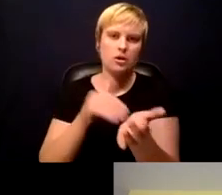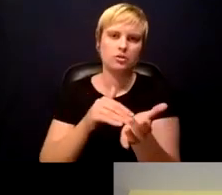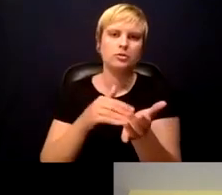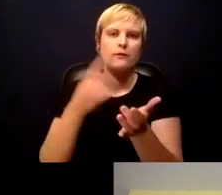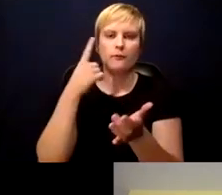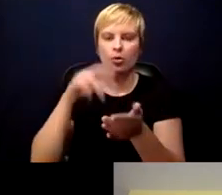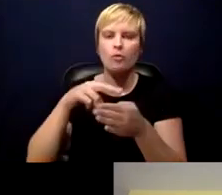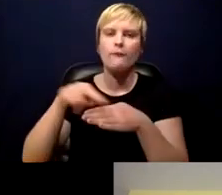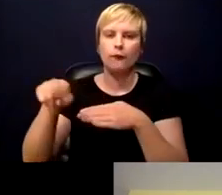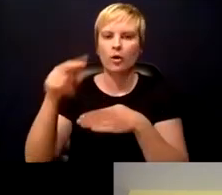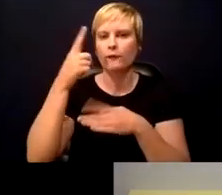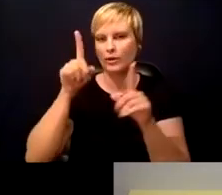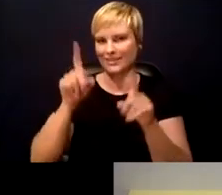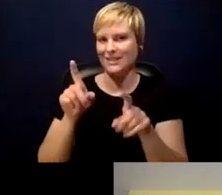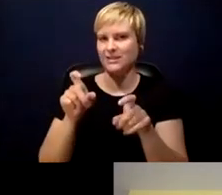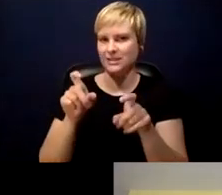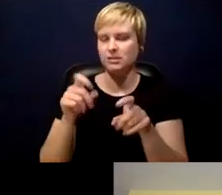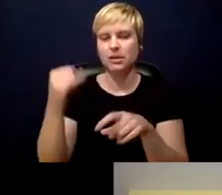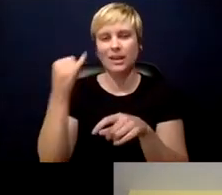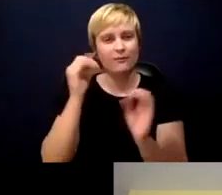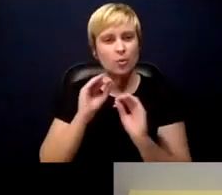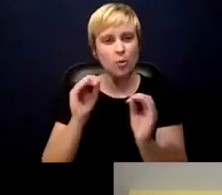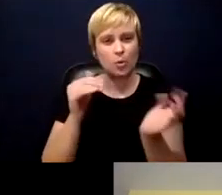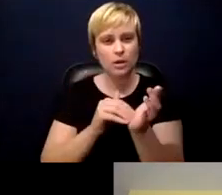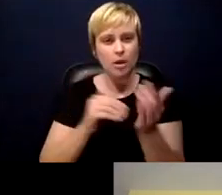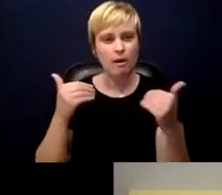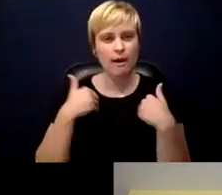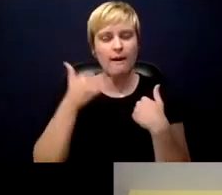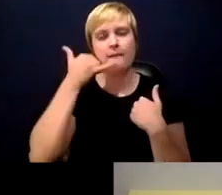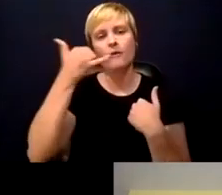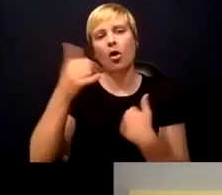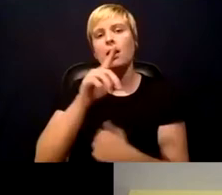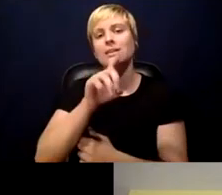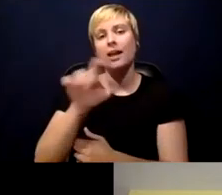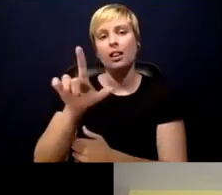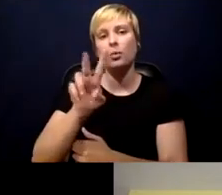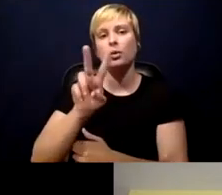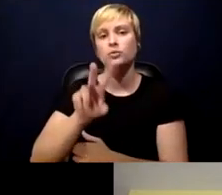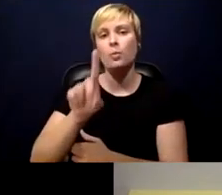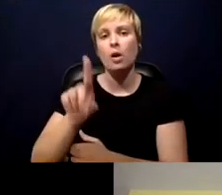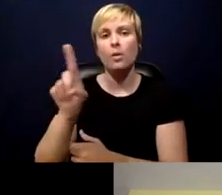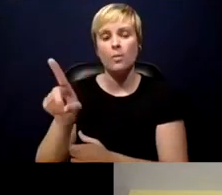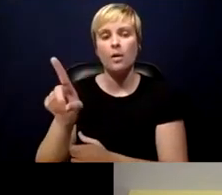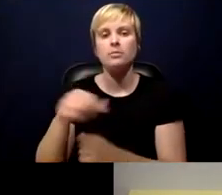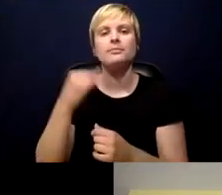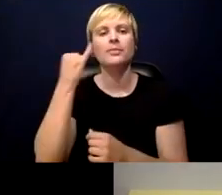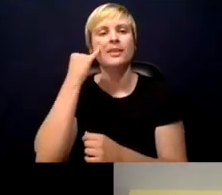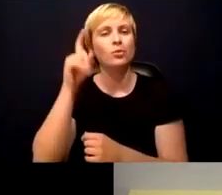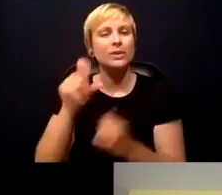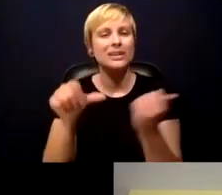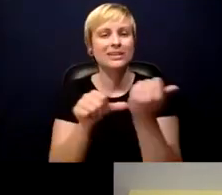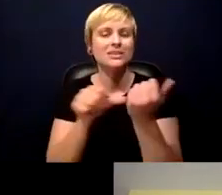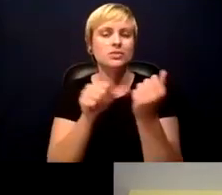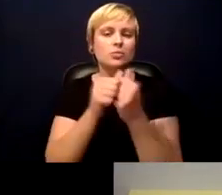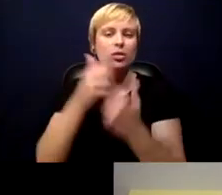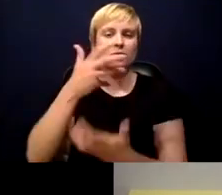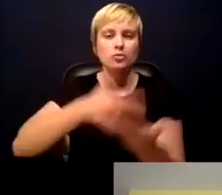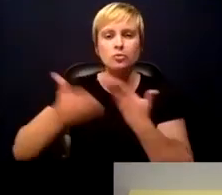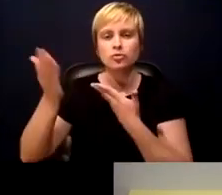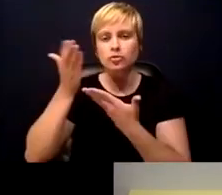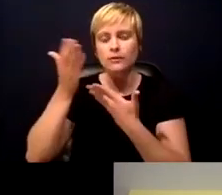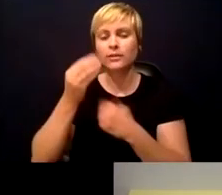testing. If you don't have a doctor, you can call Delaware 211. And if you need assistance with social services, food,